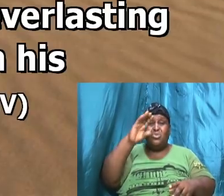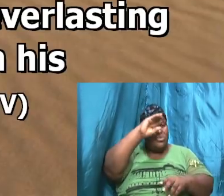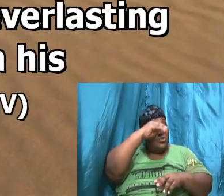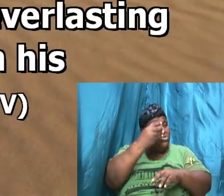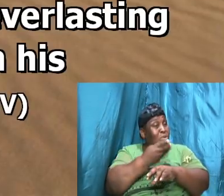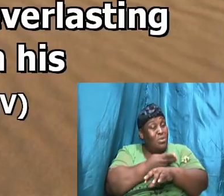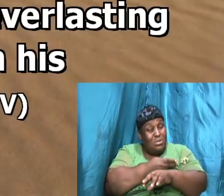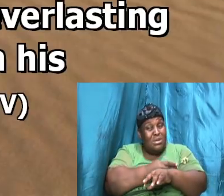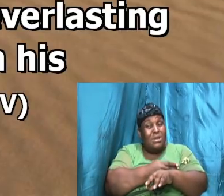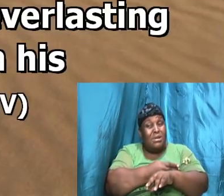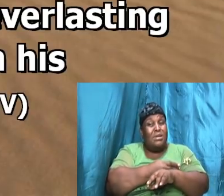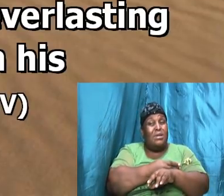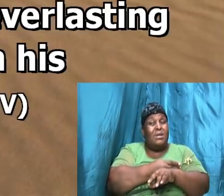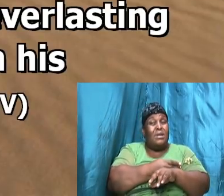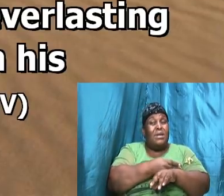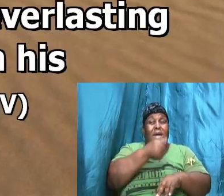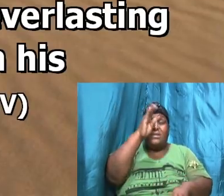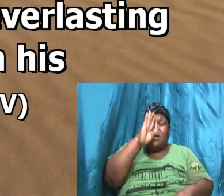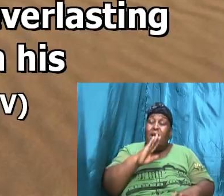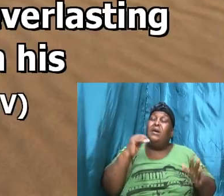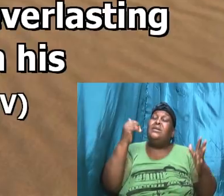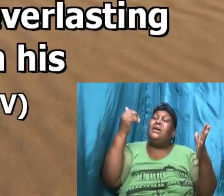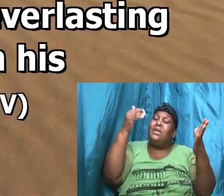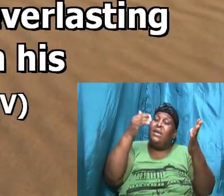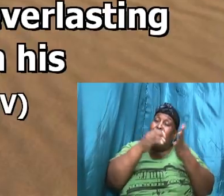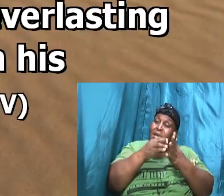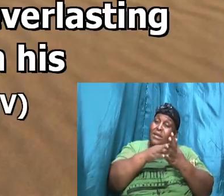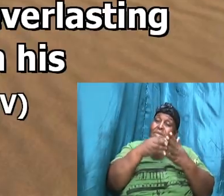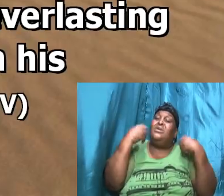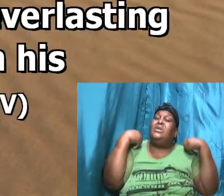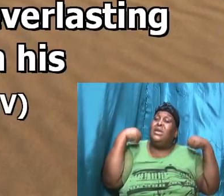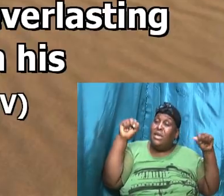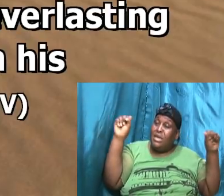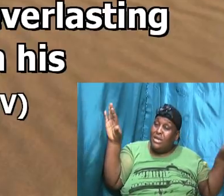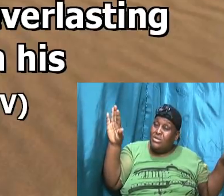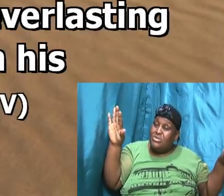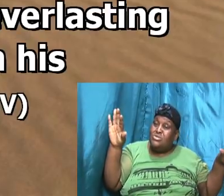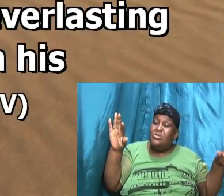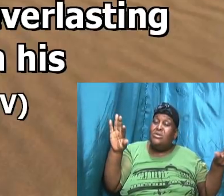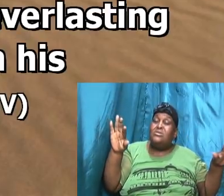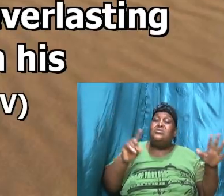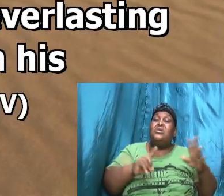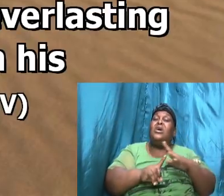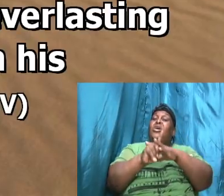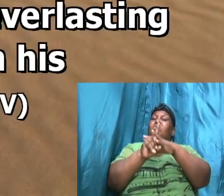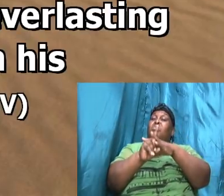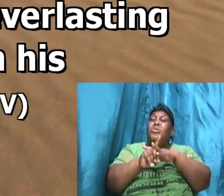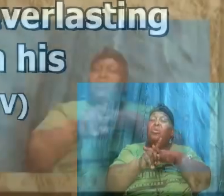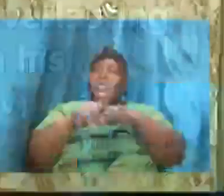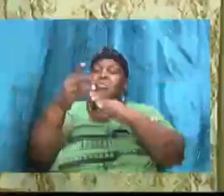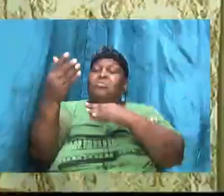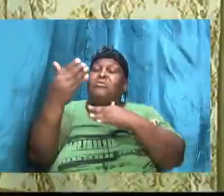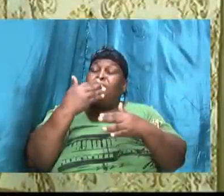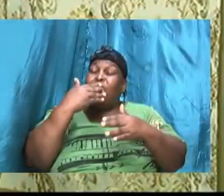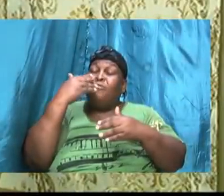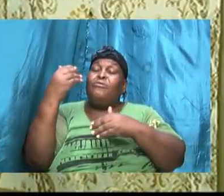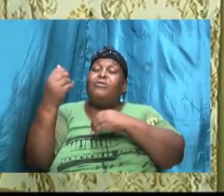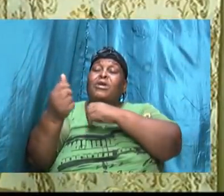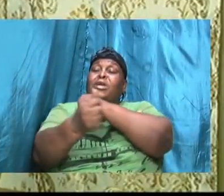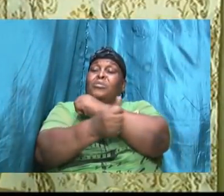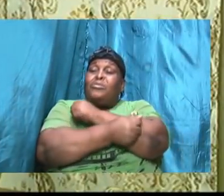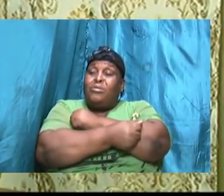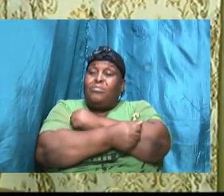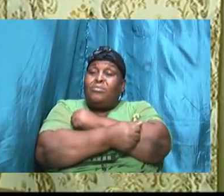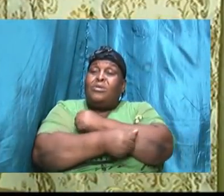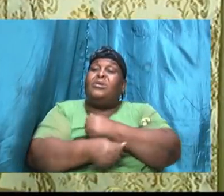and God again when the angels appeared before him when they came to destroy Sodom and